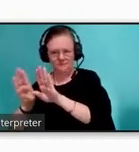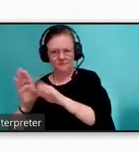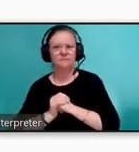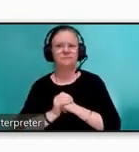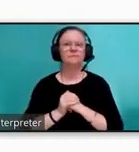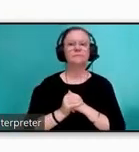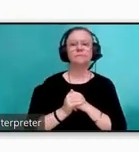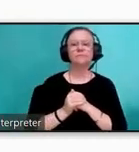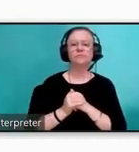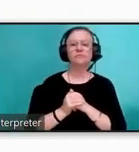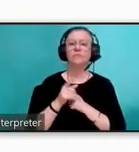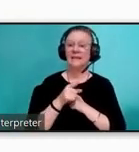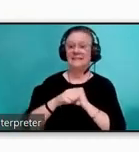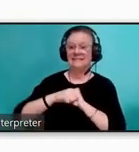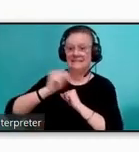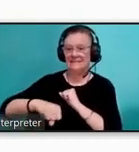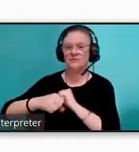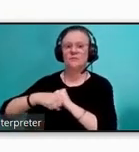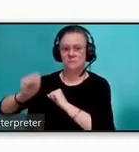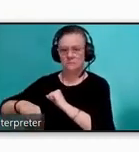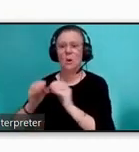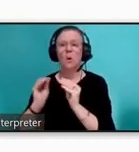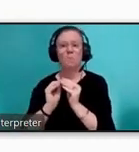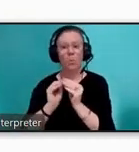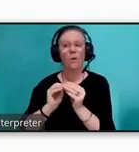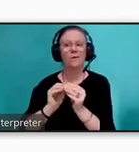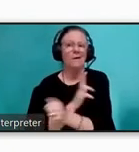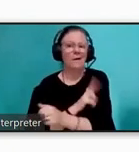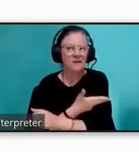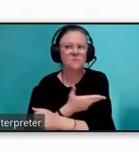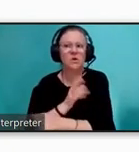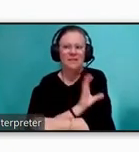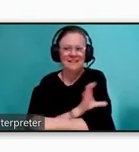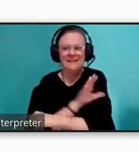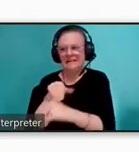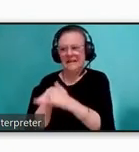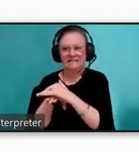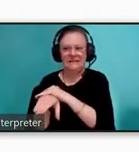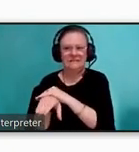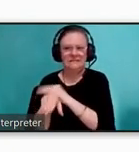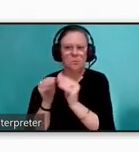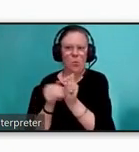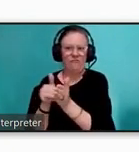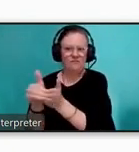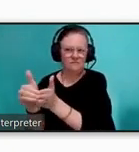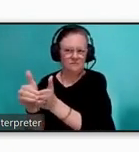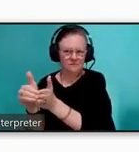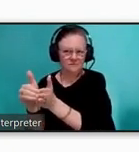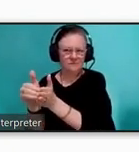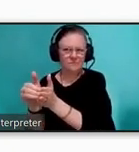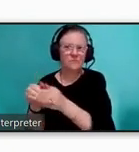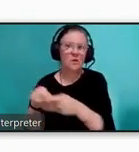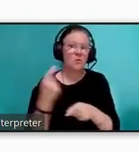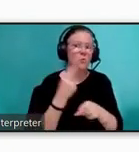However, these additions provide access to medical resources to those who have access to the whole route. In combination with the